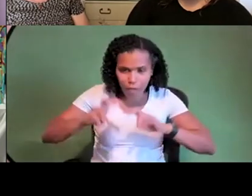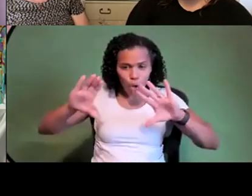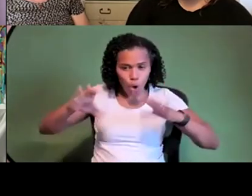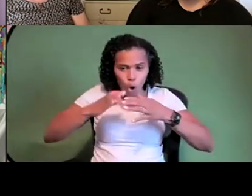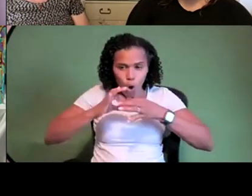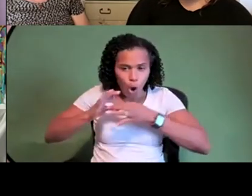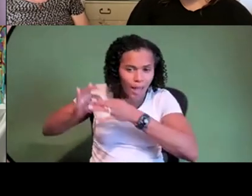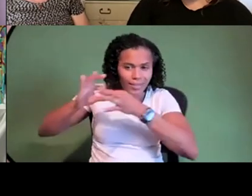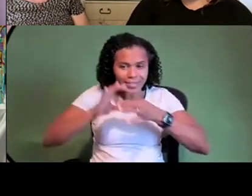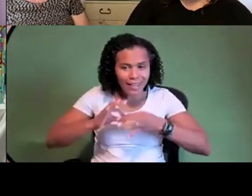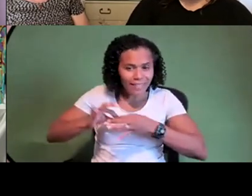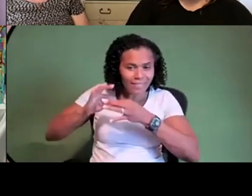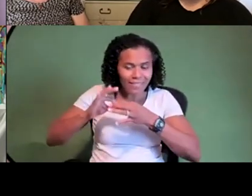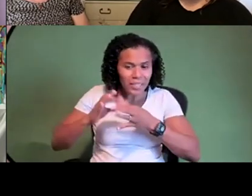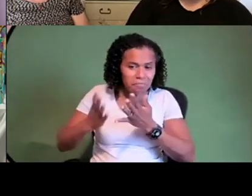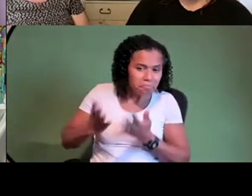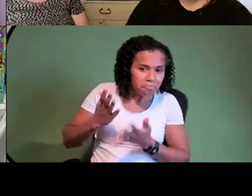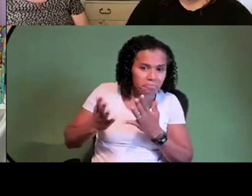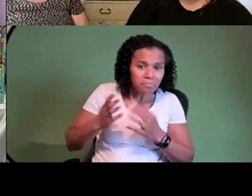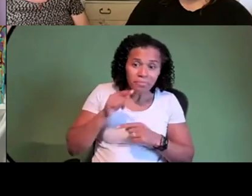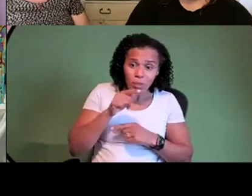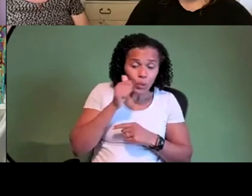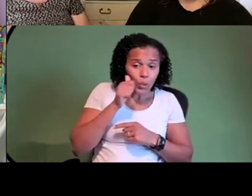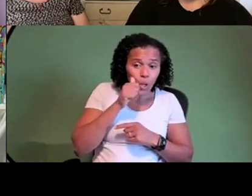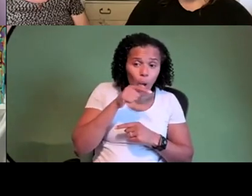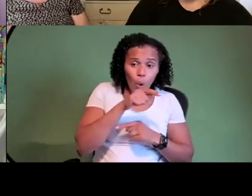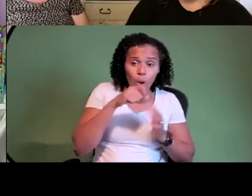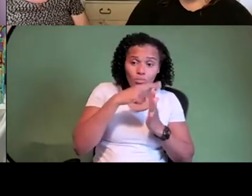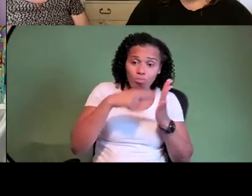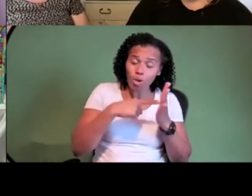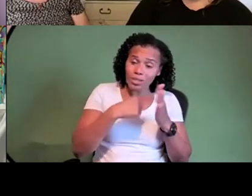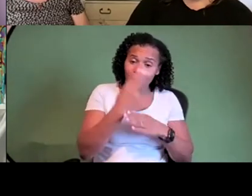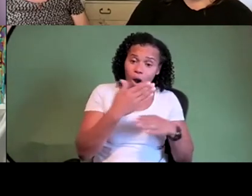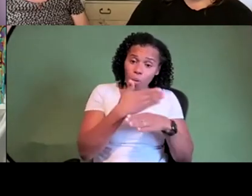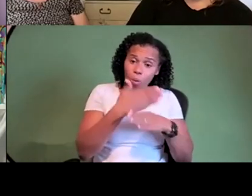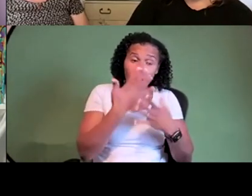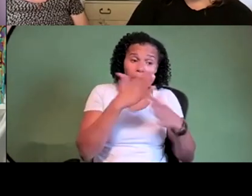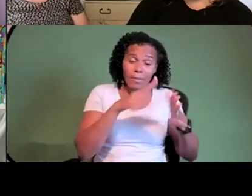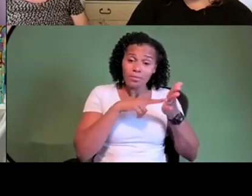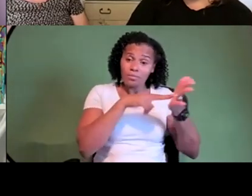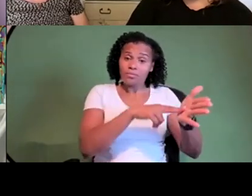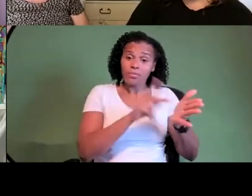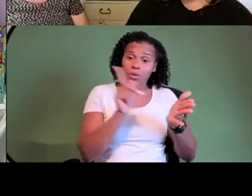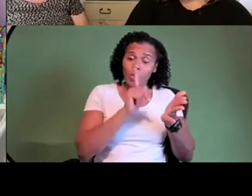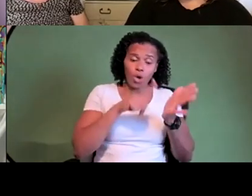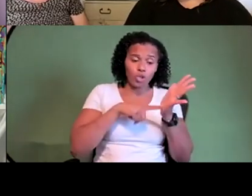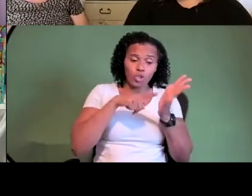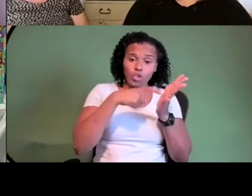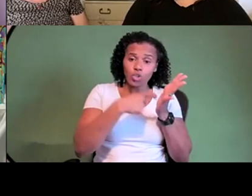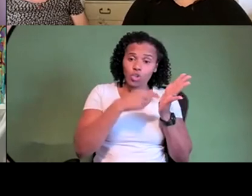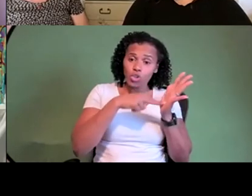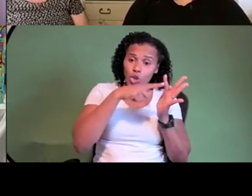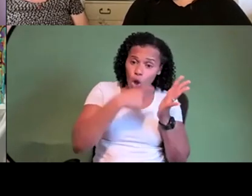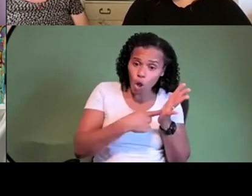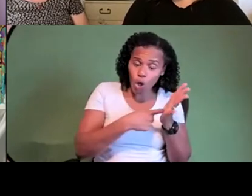uh the fact that project artworks have been nominated for the turner prize for example and that alongside a whole load of other collectors do we think that